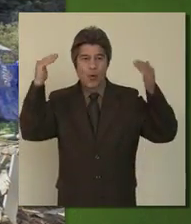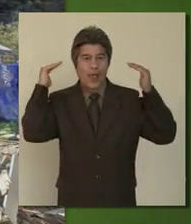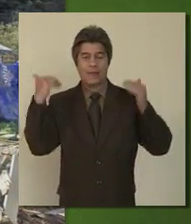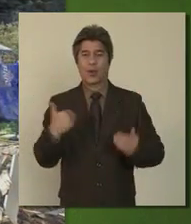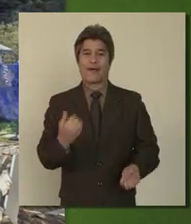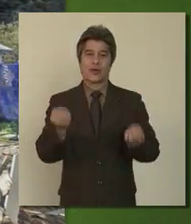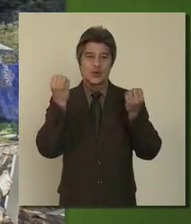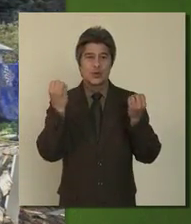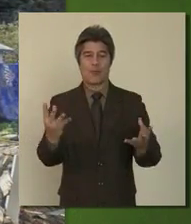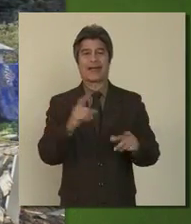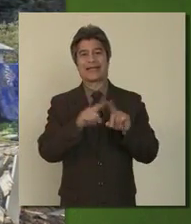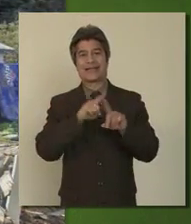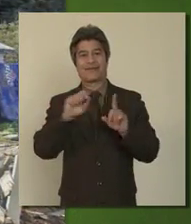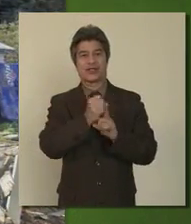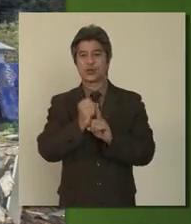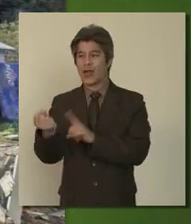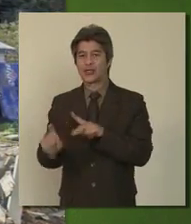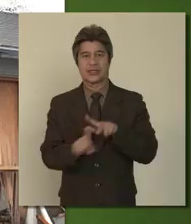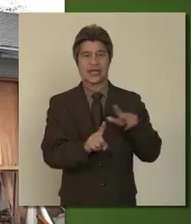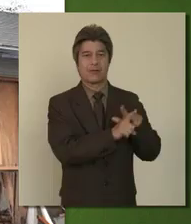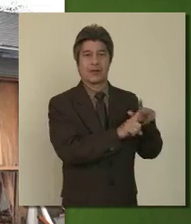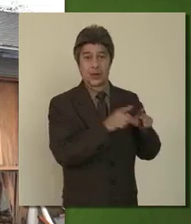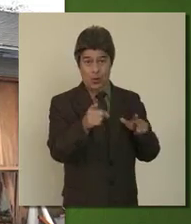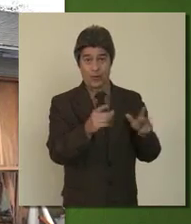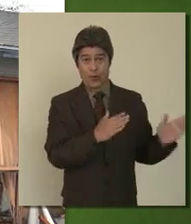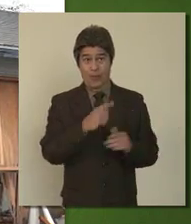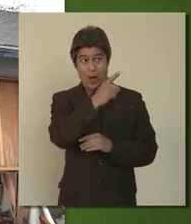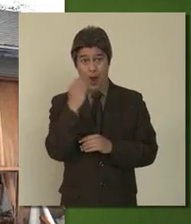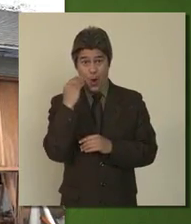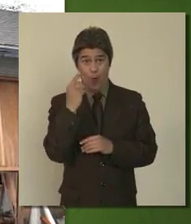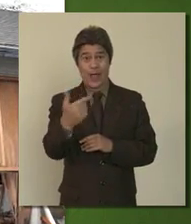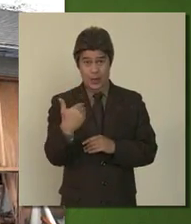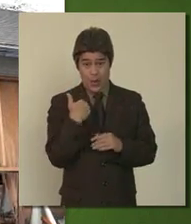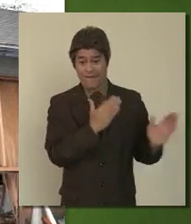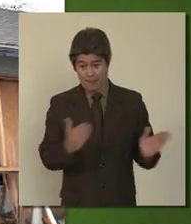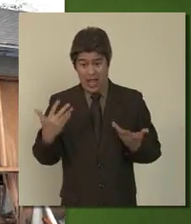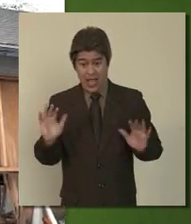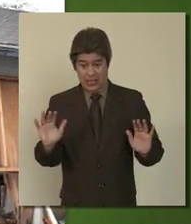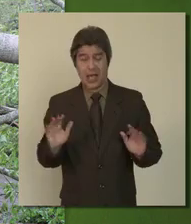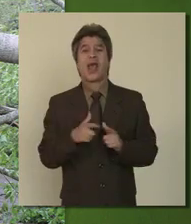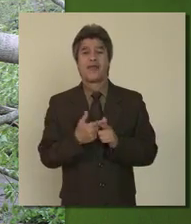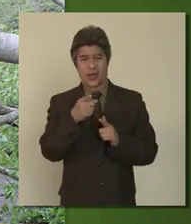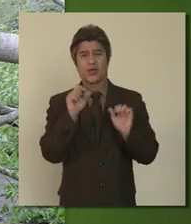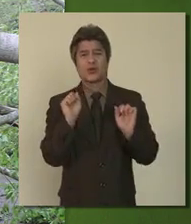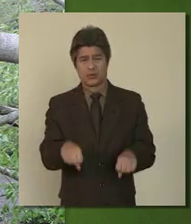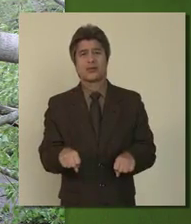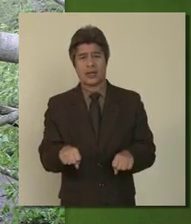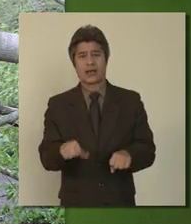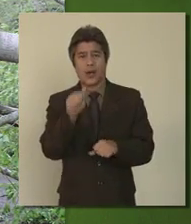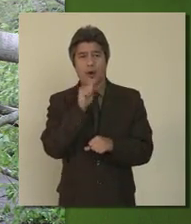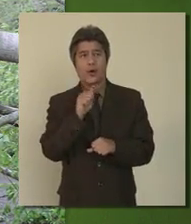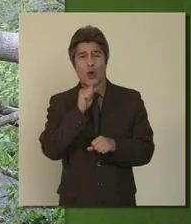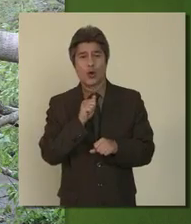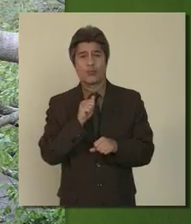overwhelmed. We're going to have so many different situations at hand. So if you are prepared at home and you have a plan, then you'll